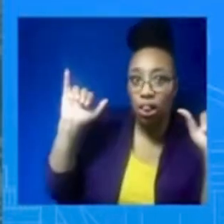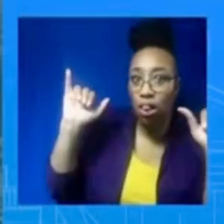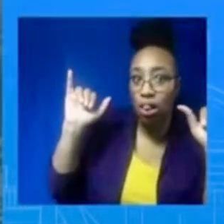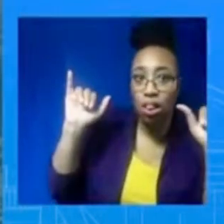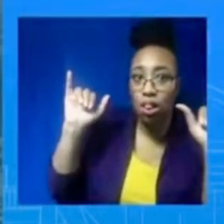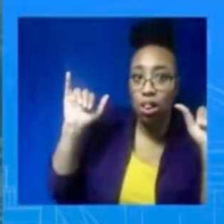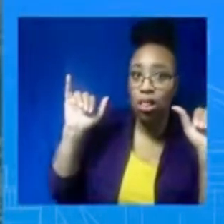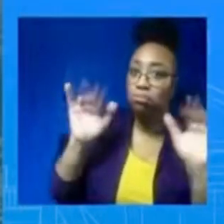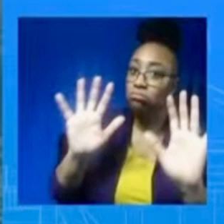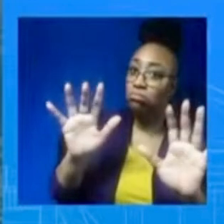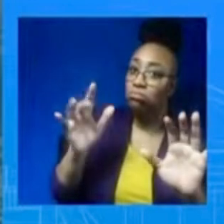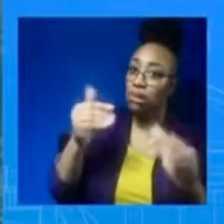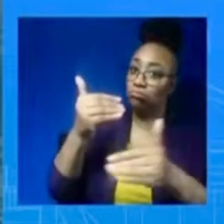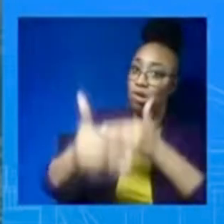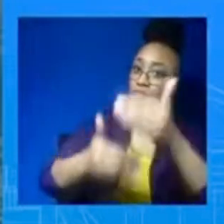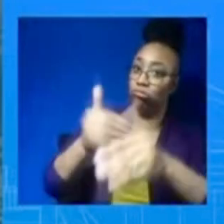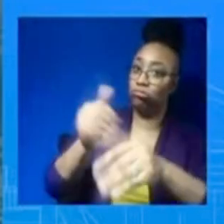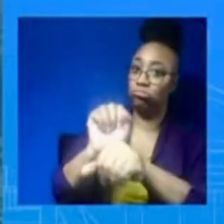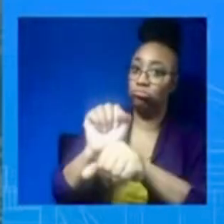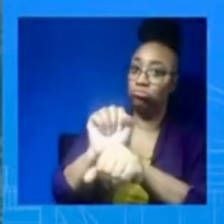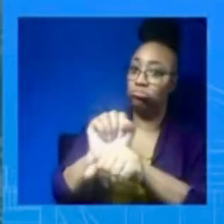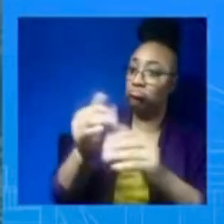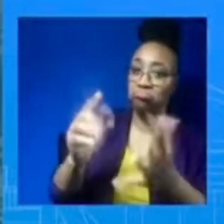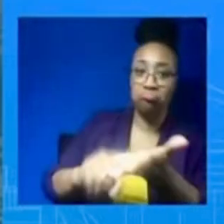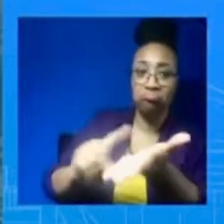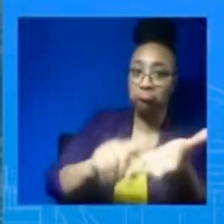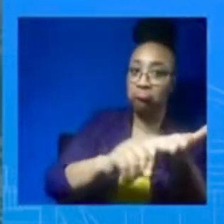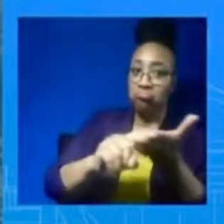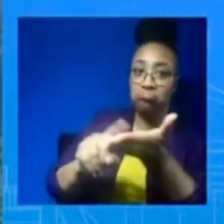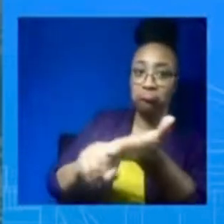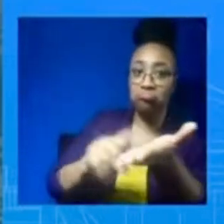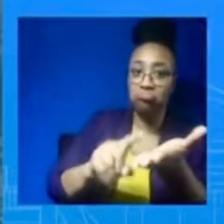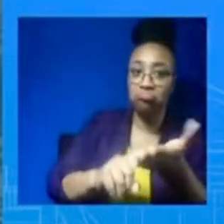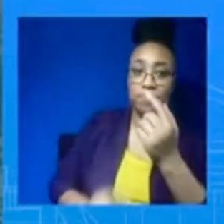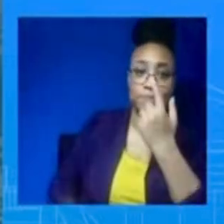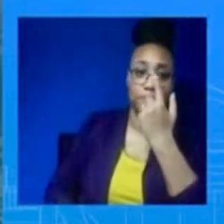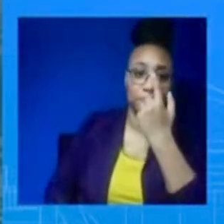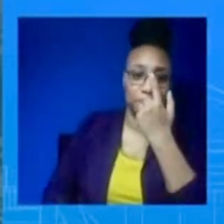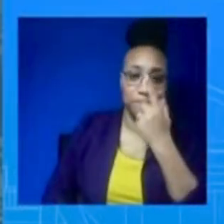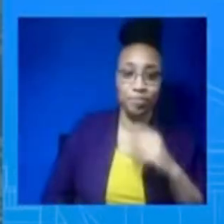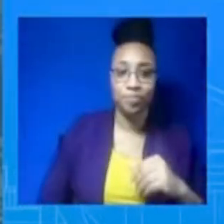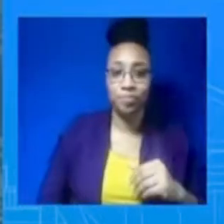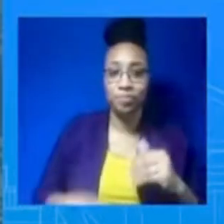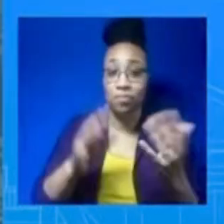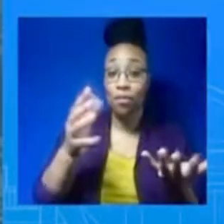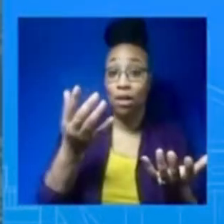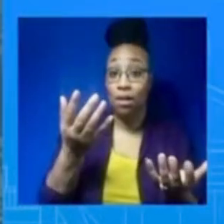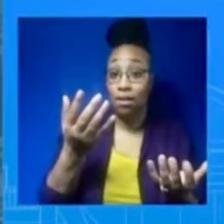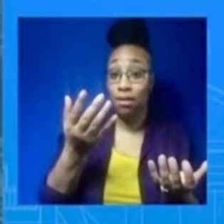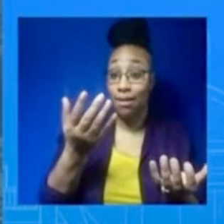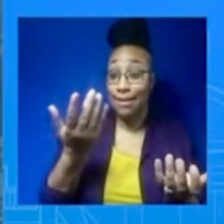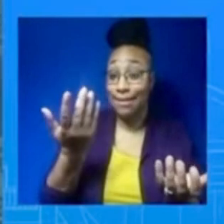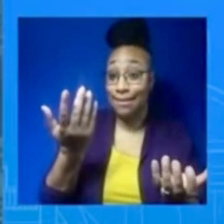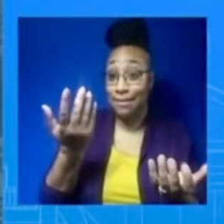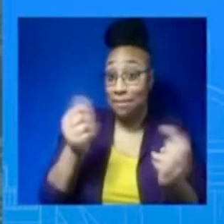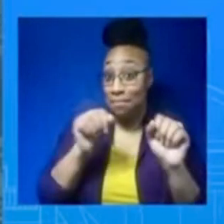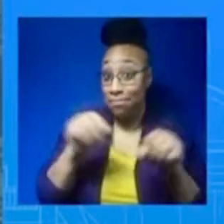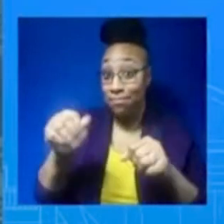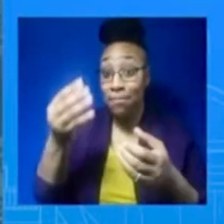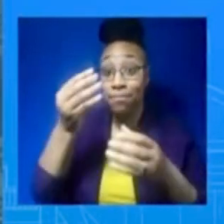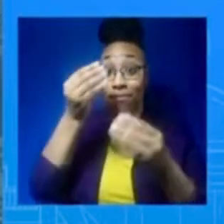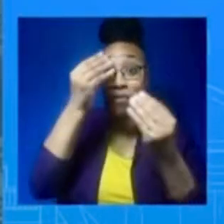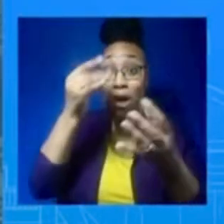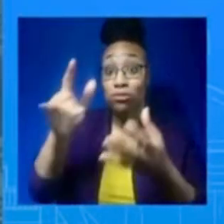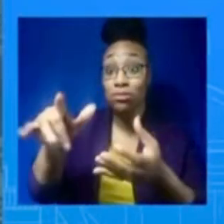may be some things we will not be able to disclose, and I think you can understand why that is. But we're going to exploit this material as best we can. We learned our